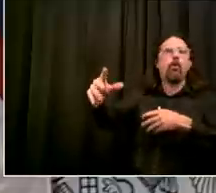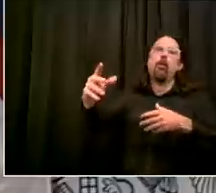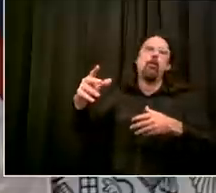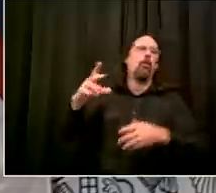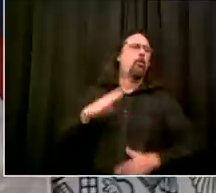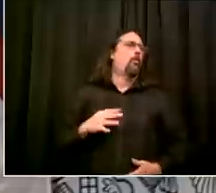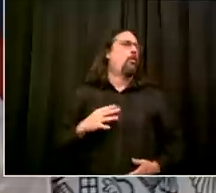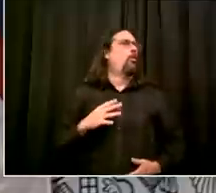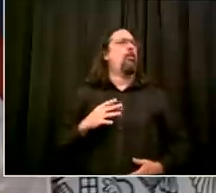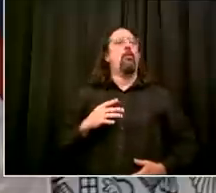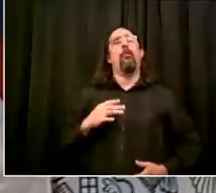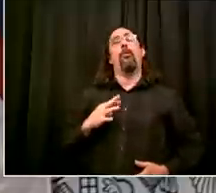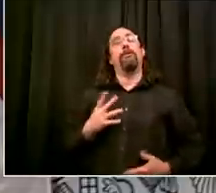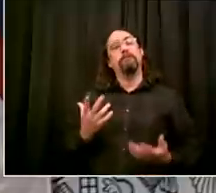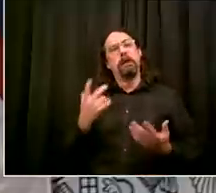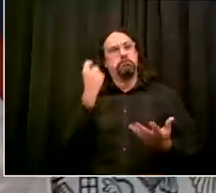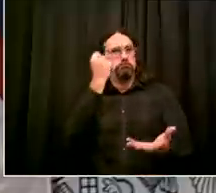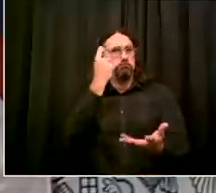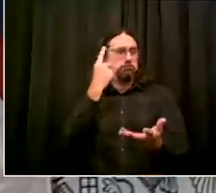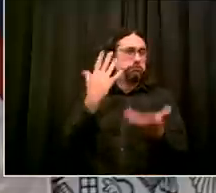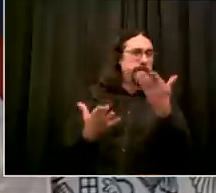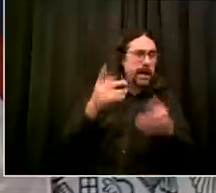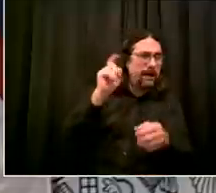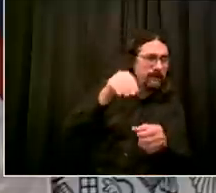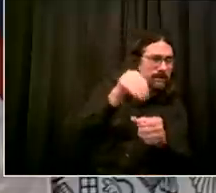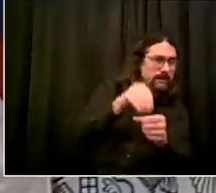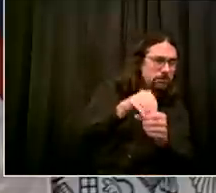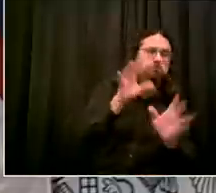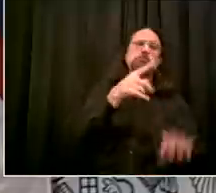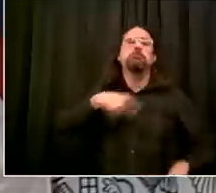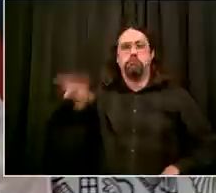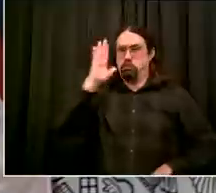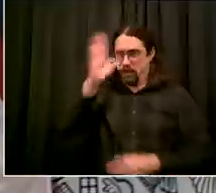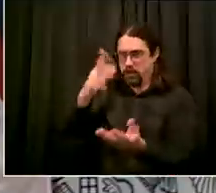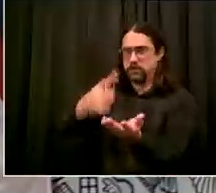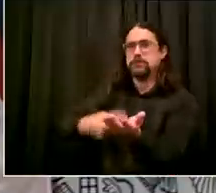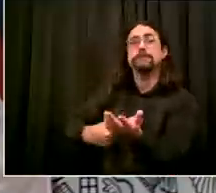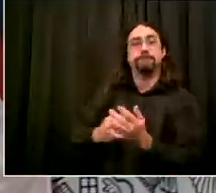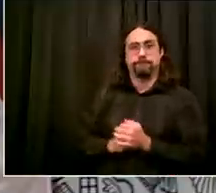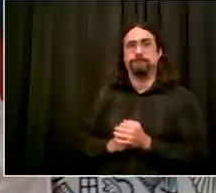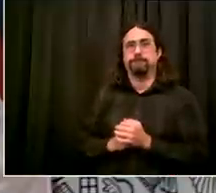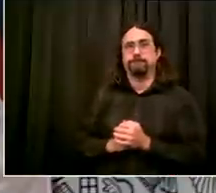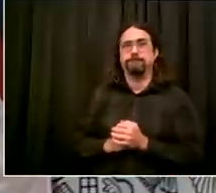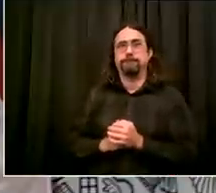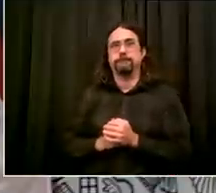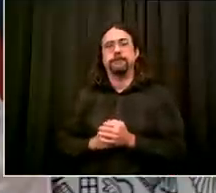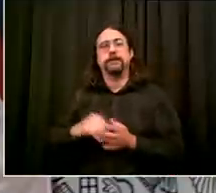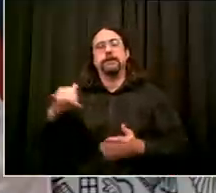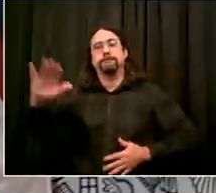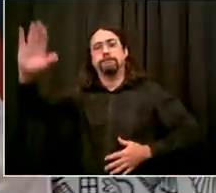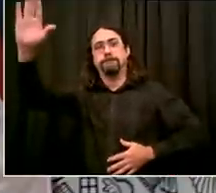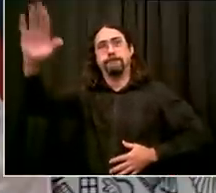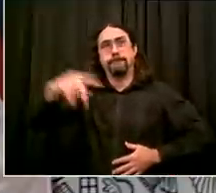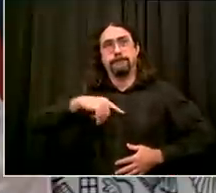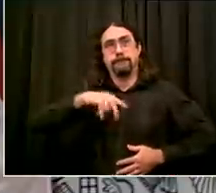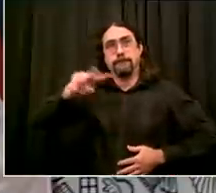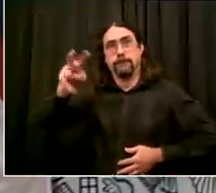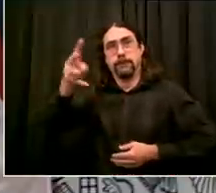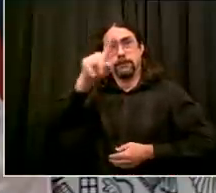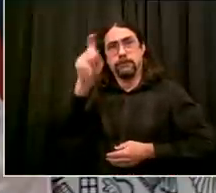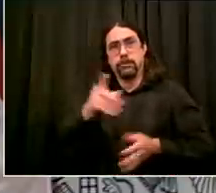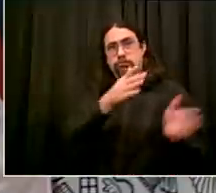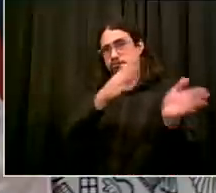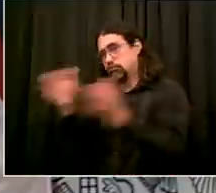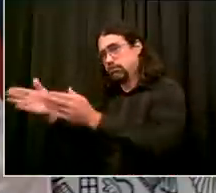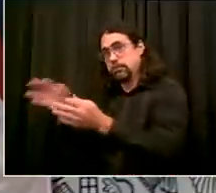uh back in the summer 25 percent of the parents were opting for remote only now that number is approaching 50 percent